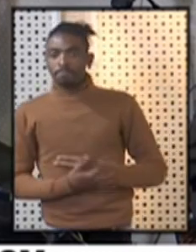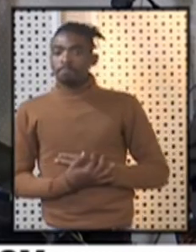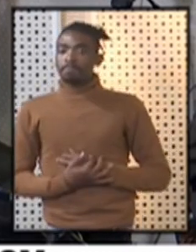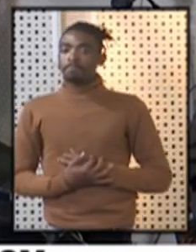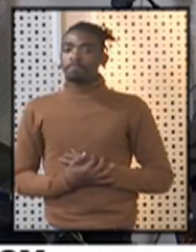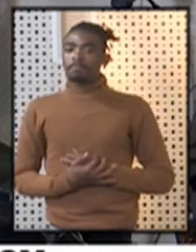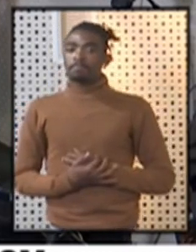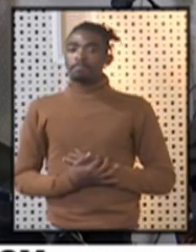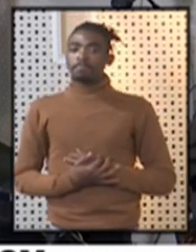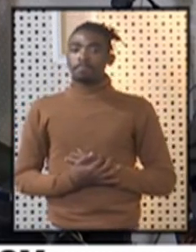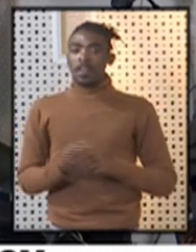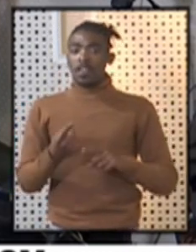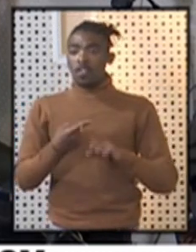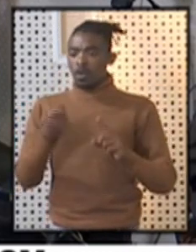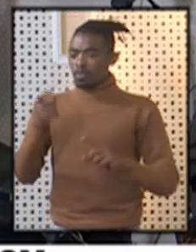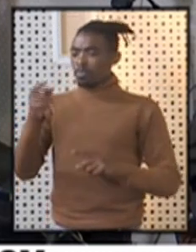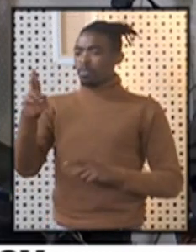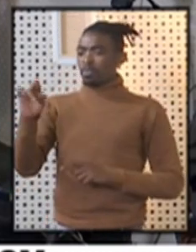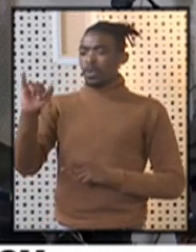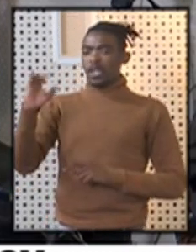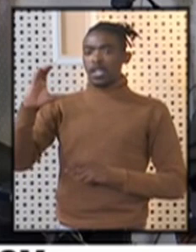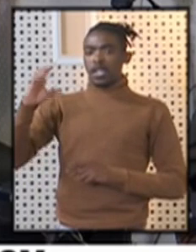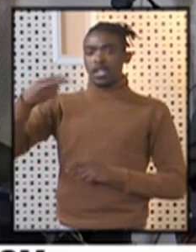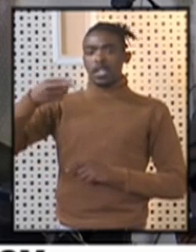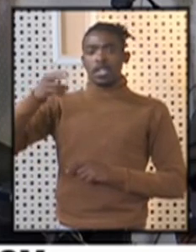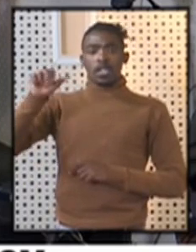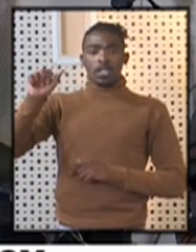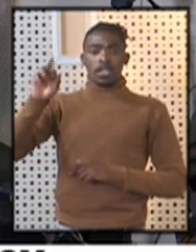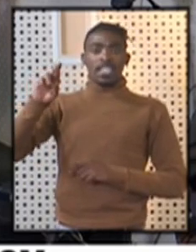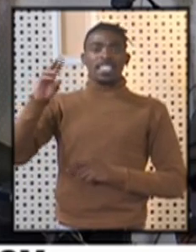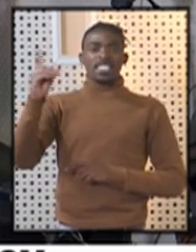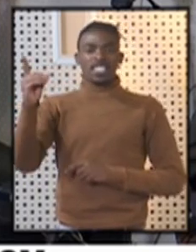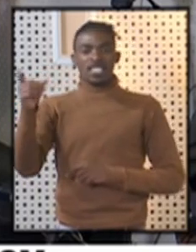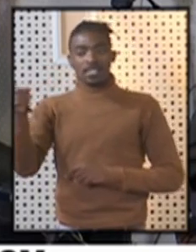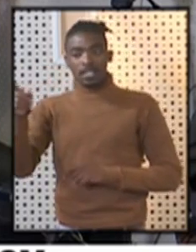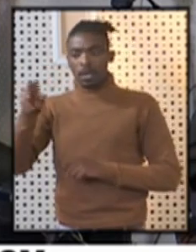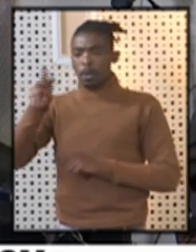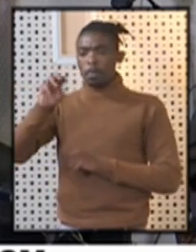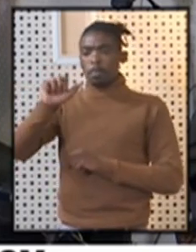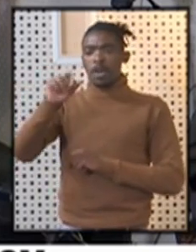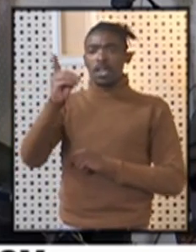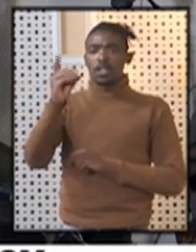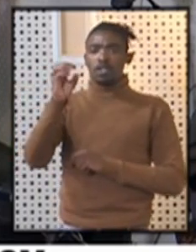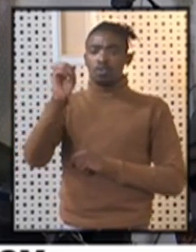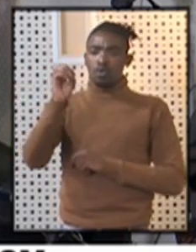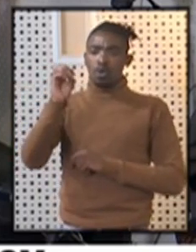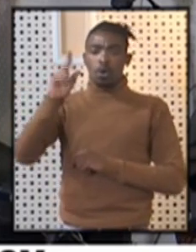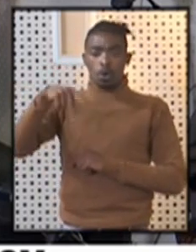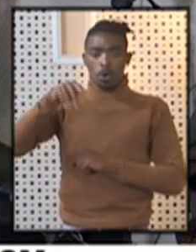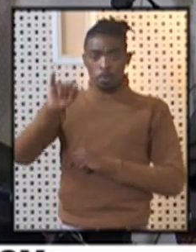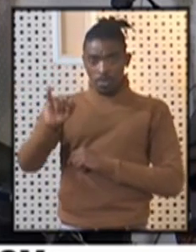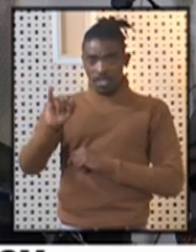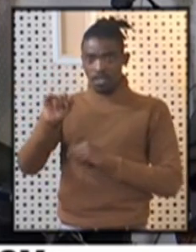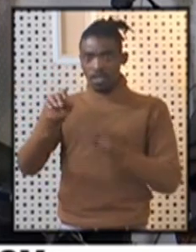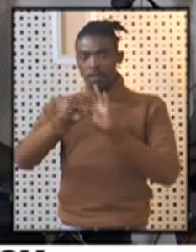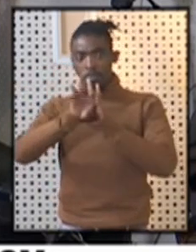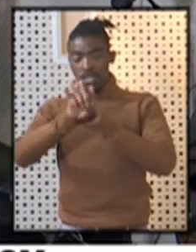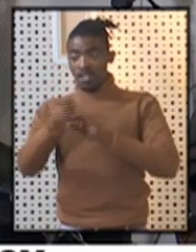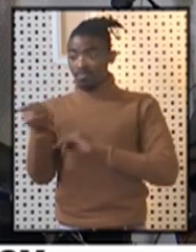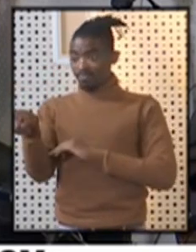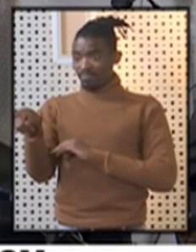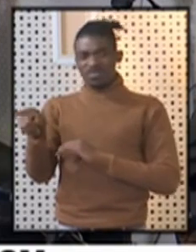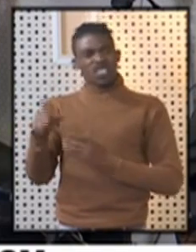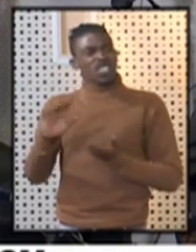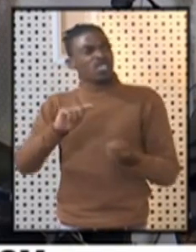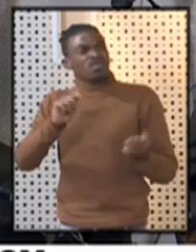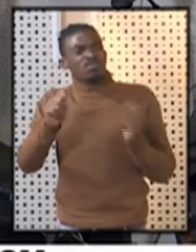Richard, who is from MyDopy Media. And the question is, when will the regulation changes as